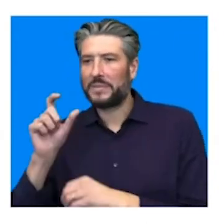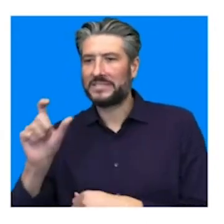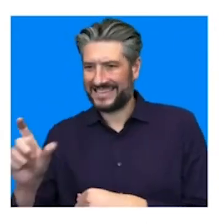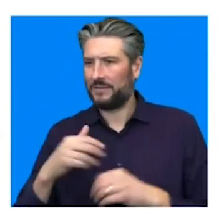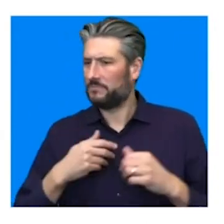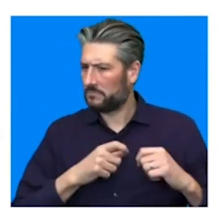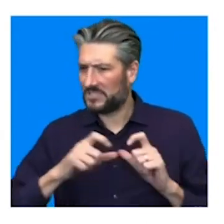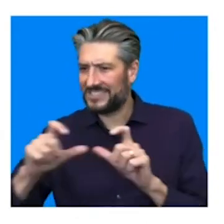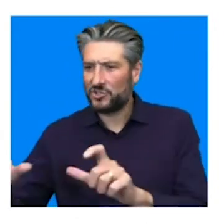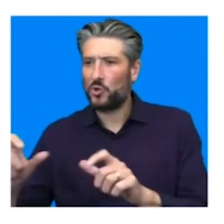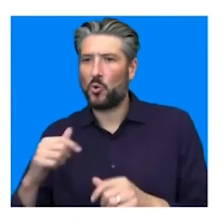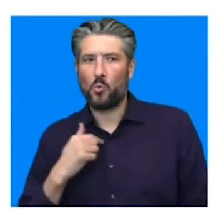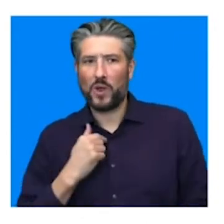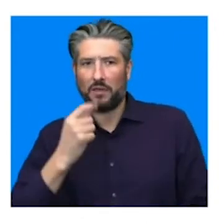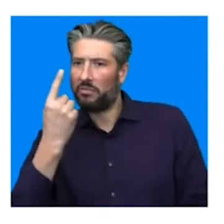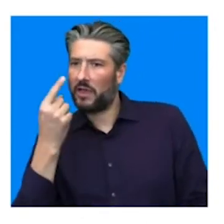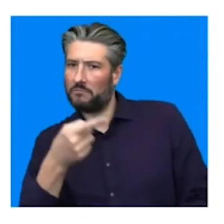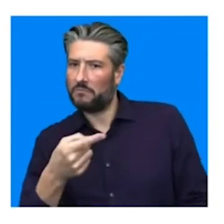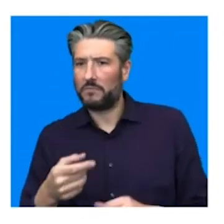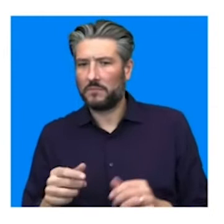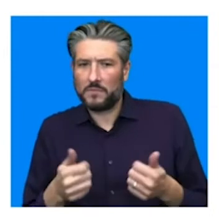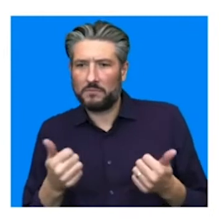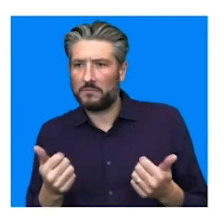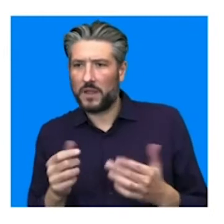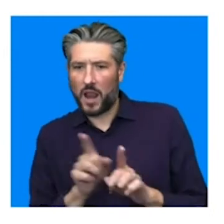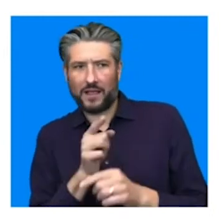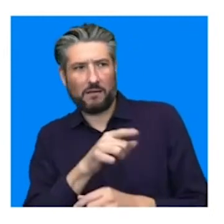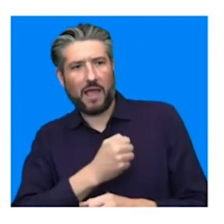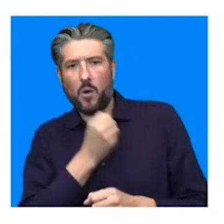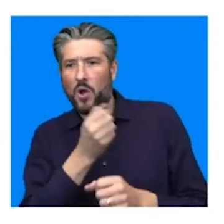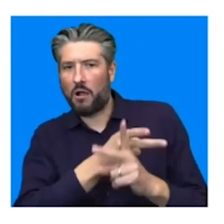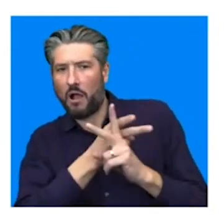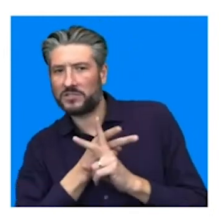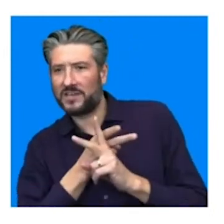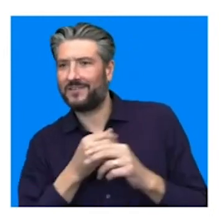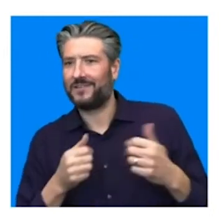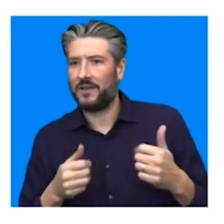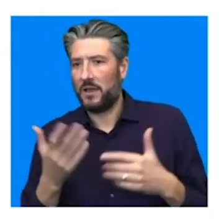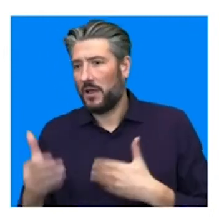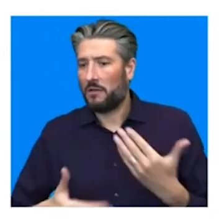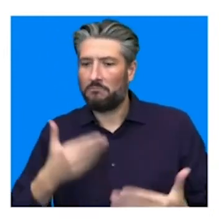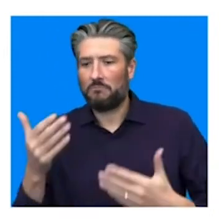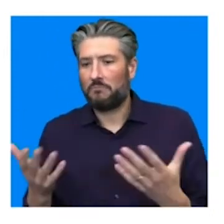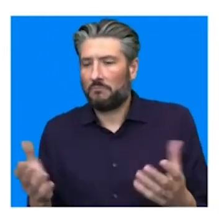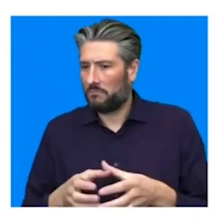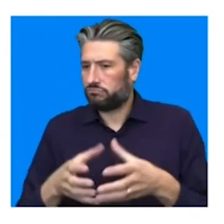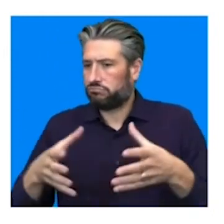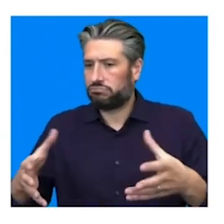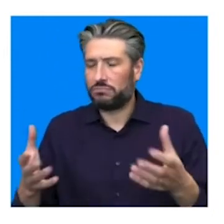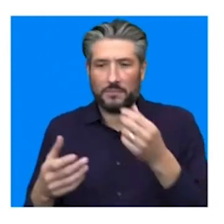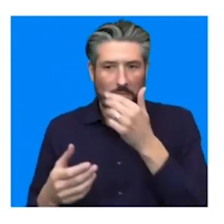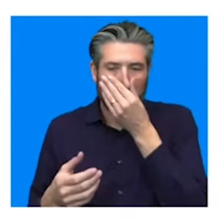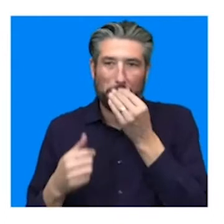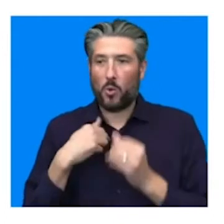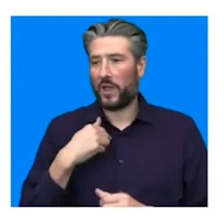We consider them like the guardian of our tight face family. And that's that's expanding all the time. So we have we've just we've just built the the Arabic